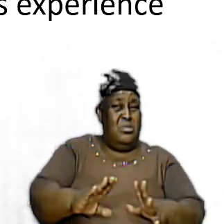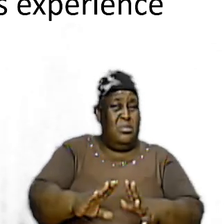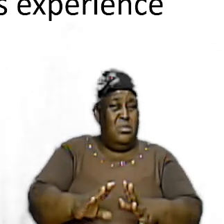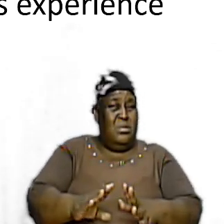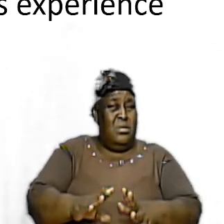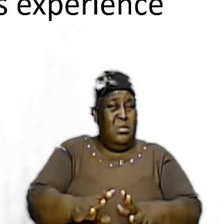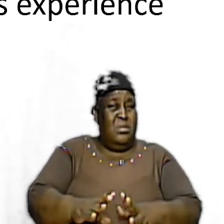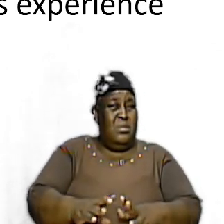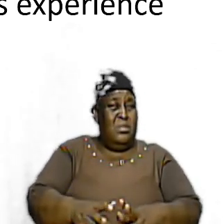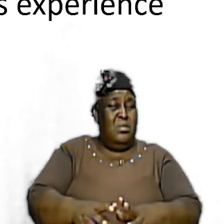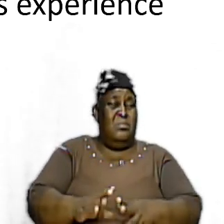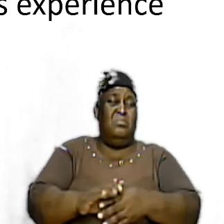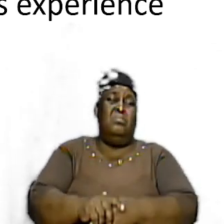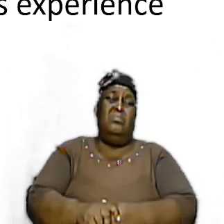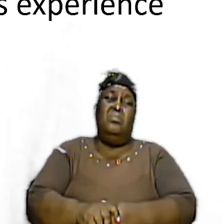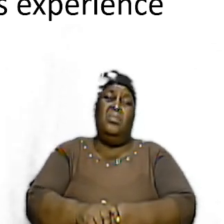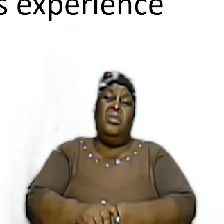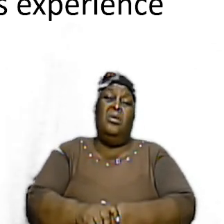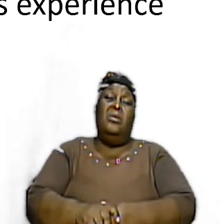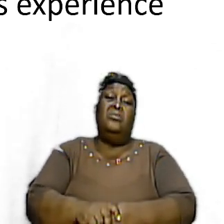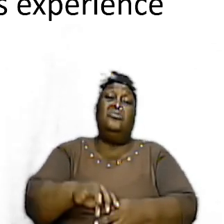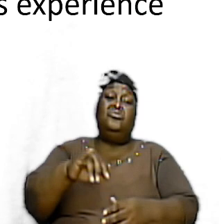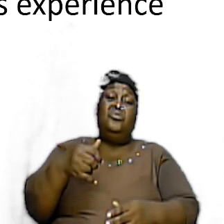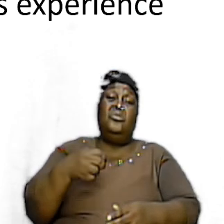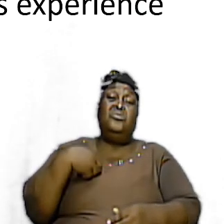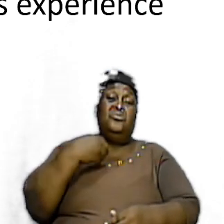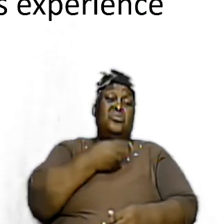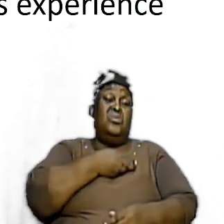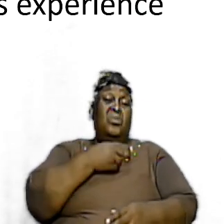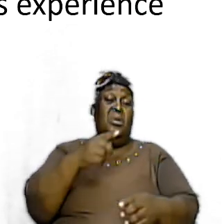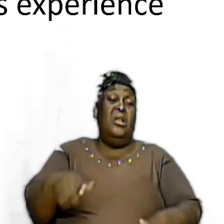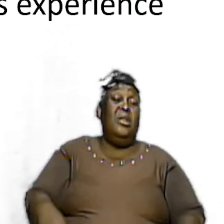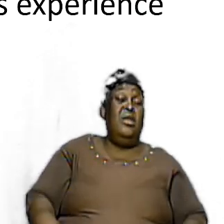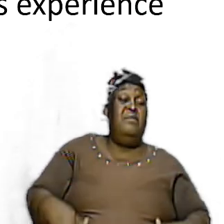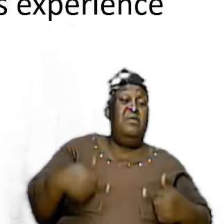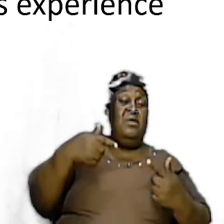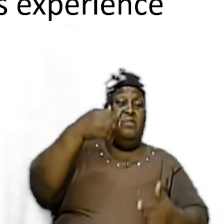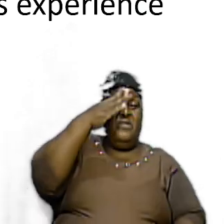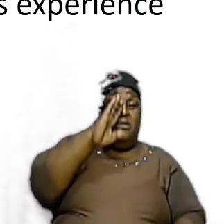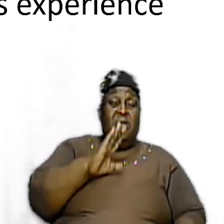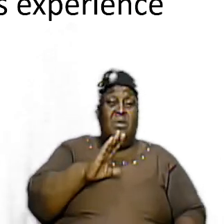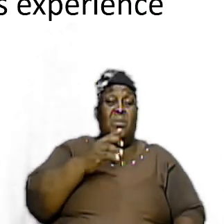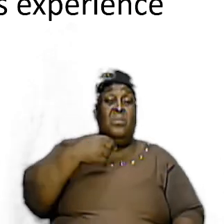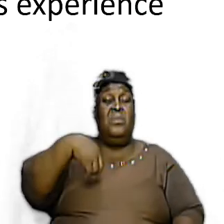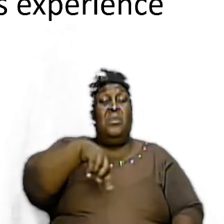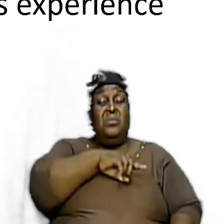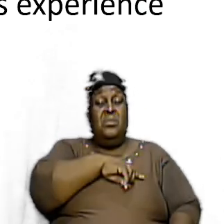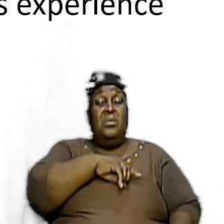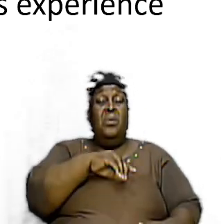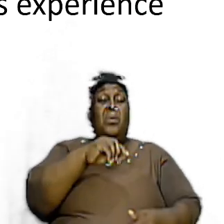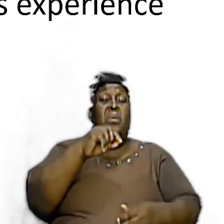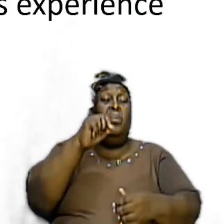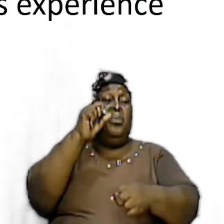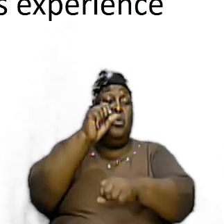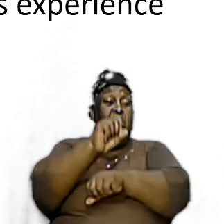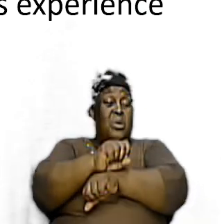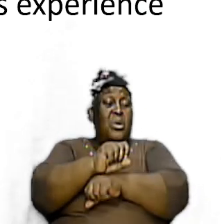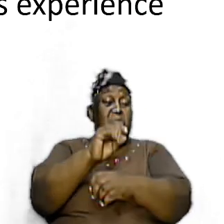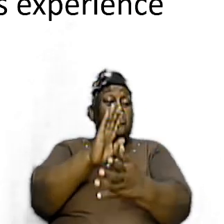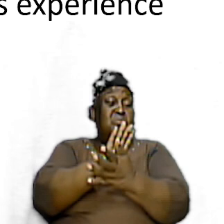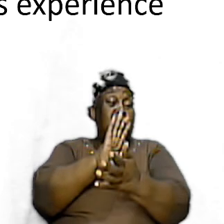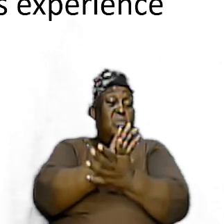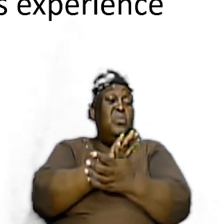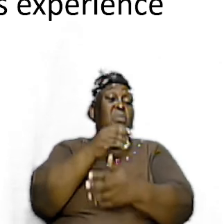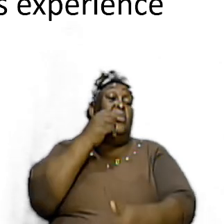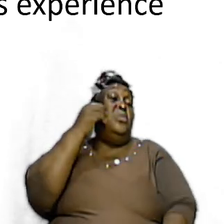place with sandals on our feet just our walk with God where we are at work where we are at school where at home